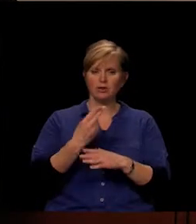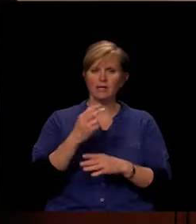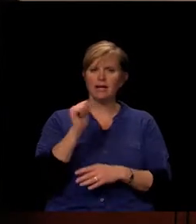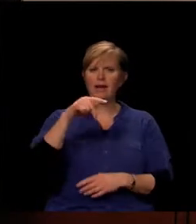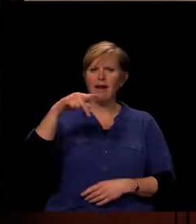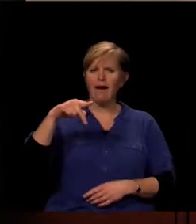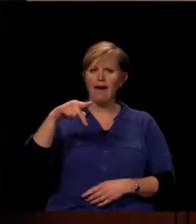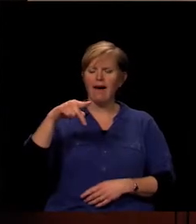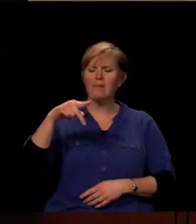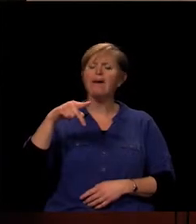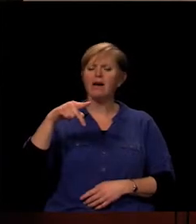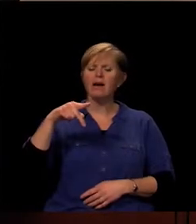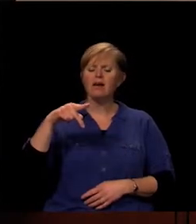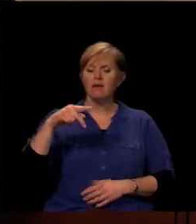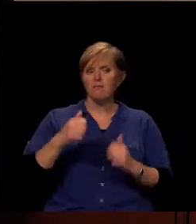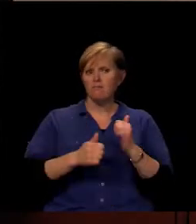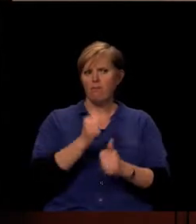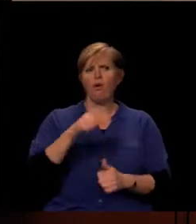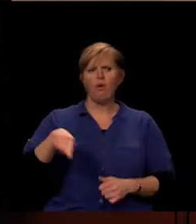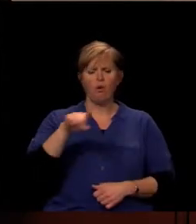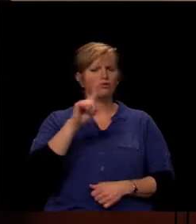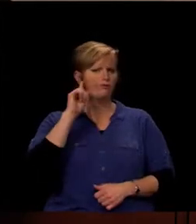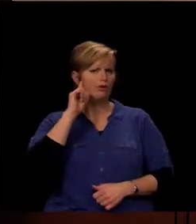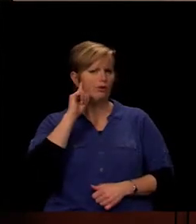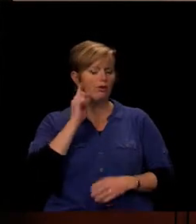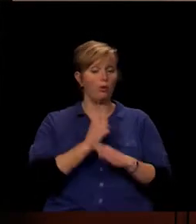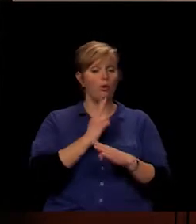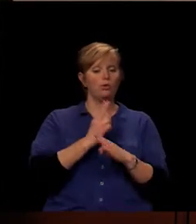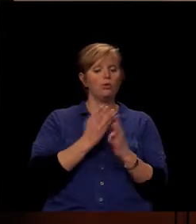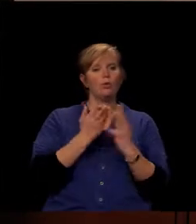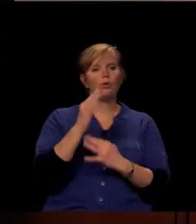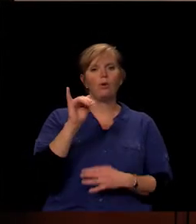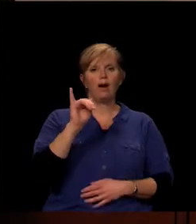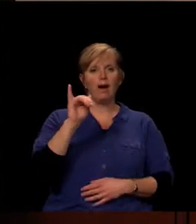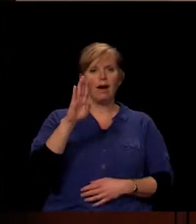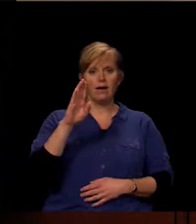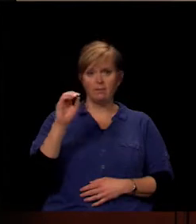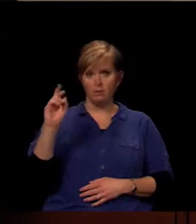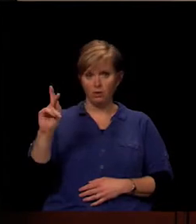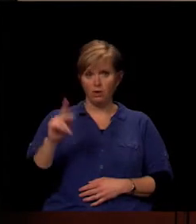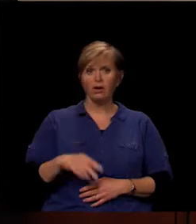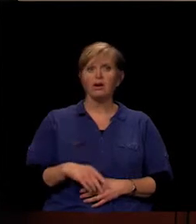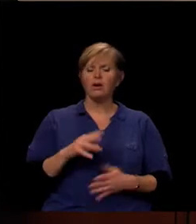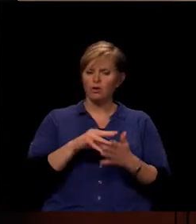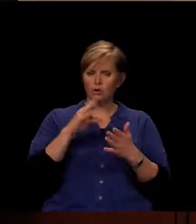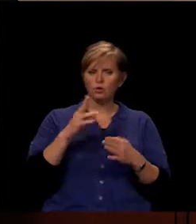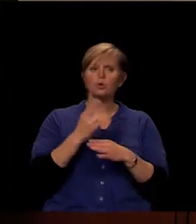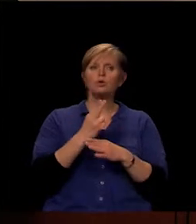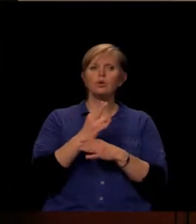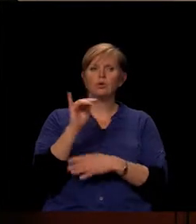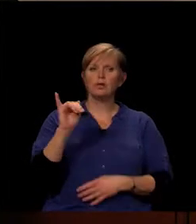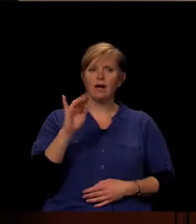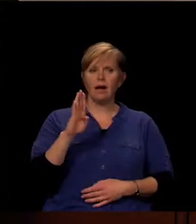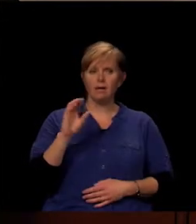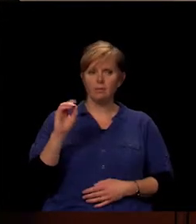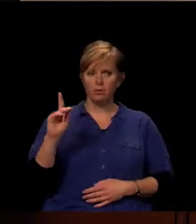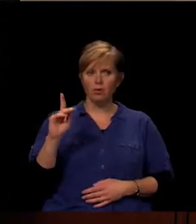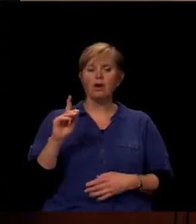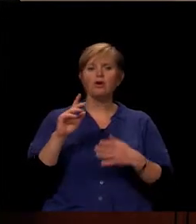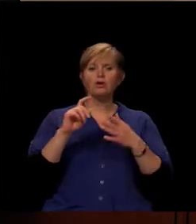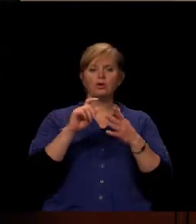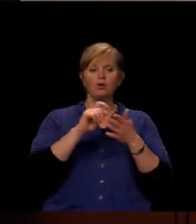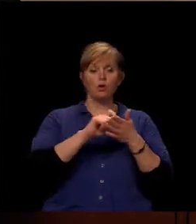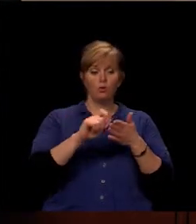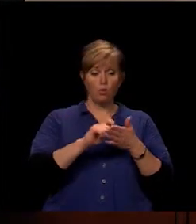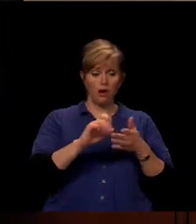that's one that most of us, I'm sure, have heard of are used through iBook, and the students use iBook to write their stories in Spanish, and then